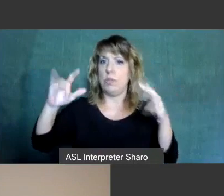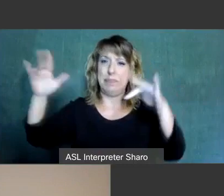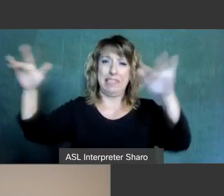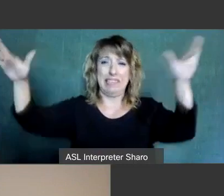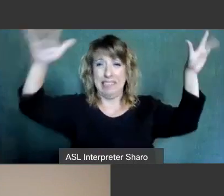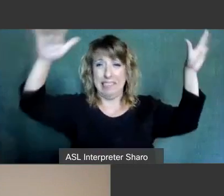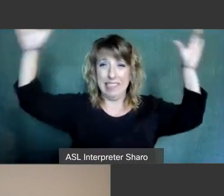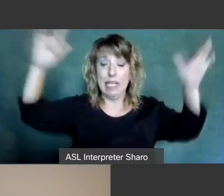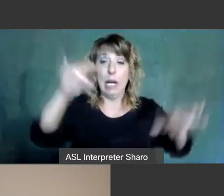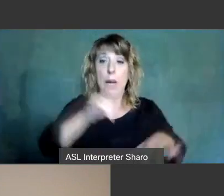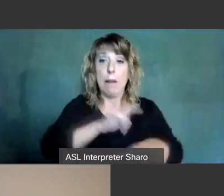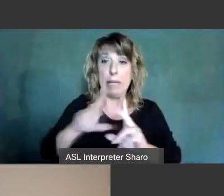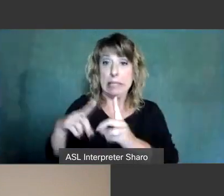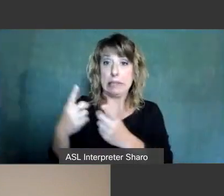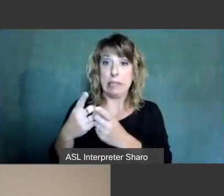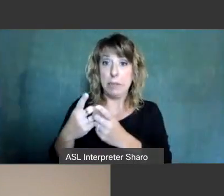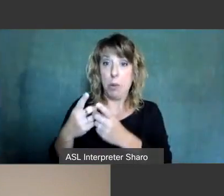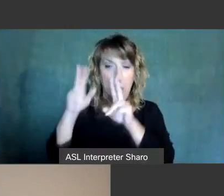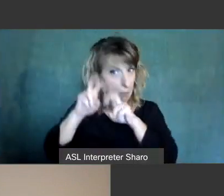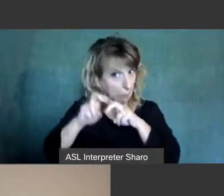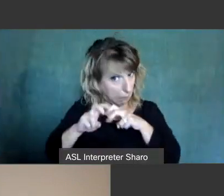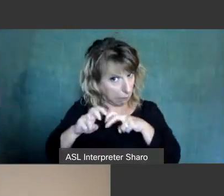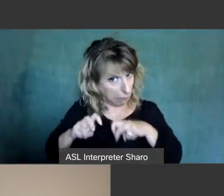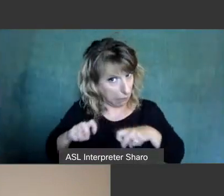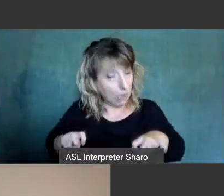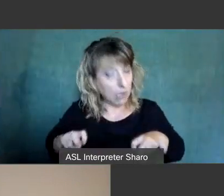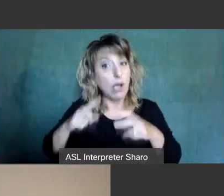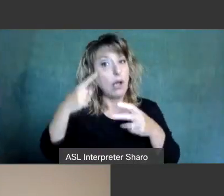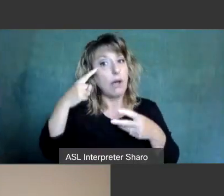was then under a microscope for